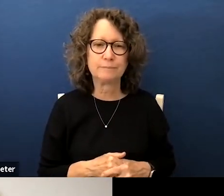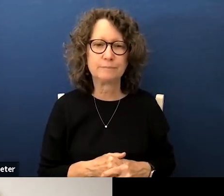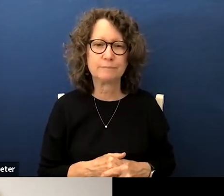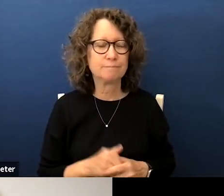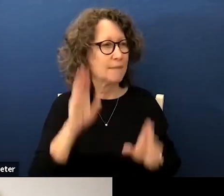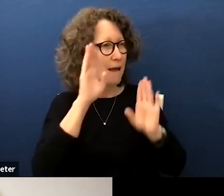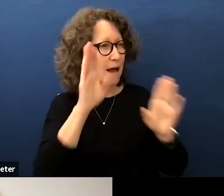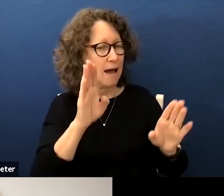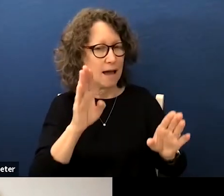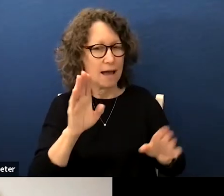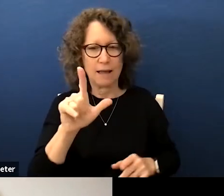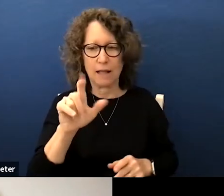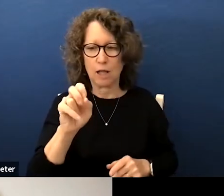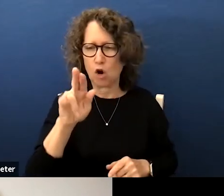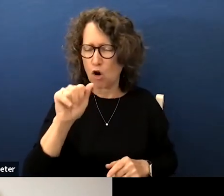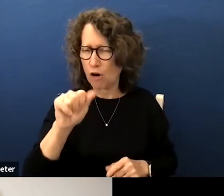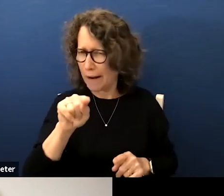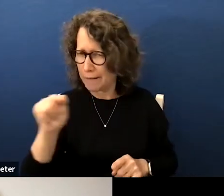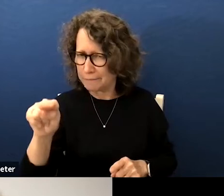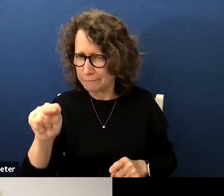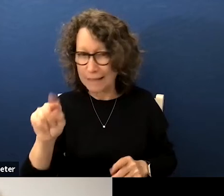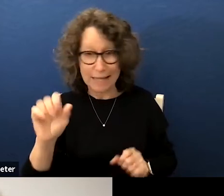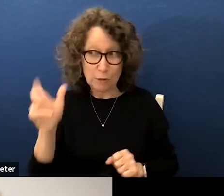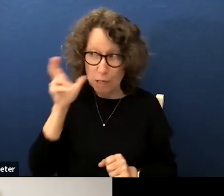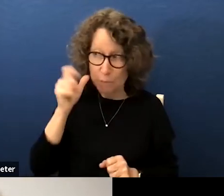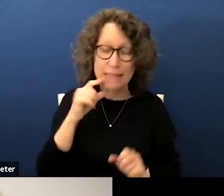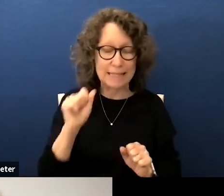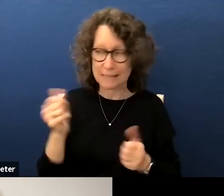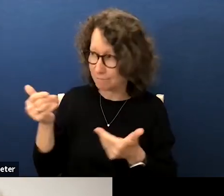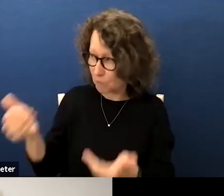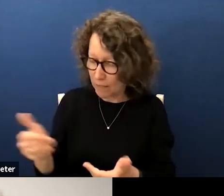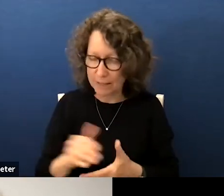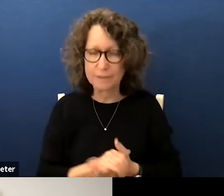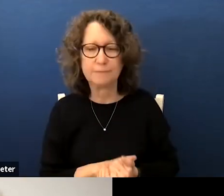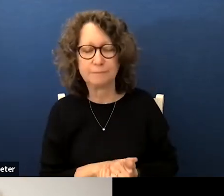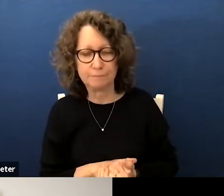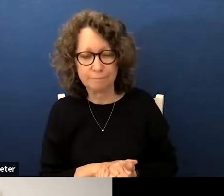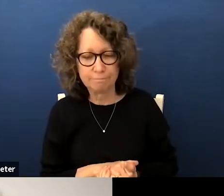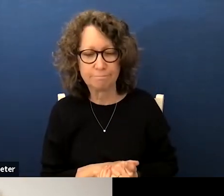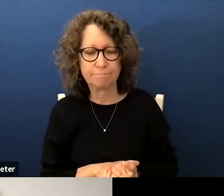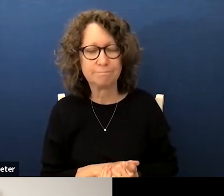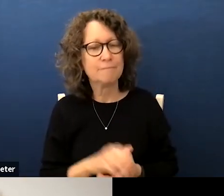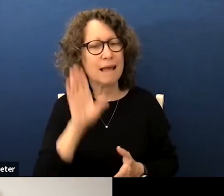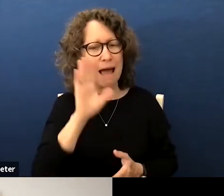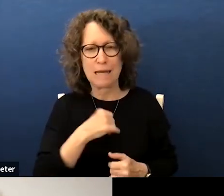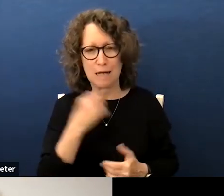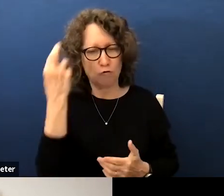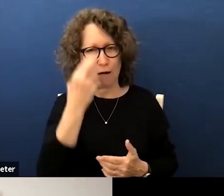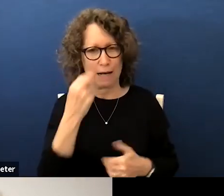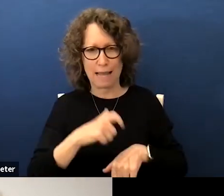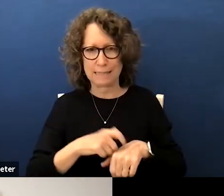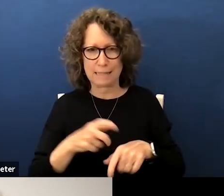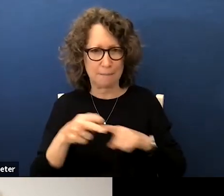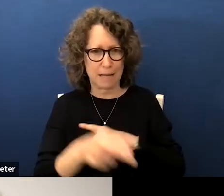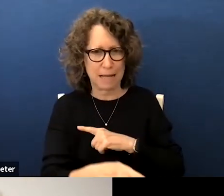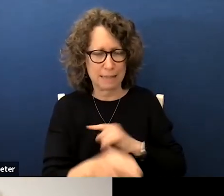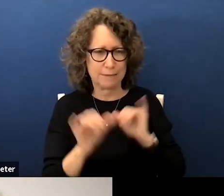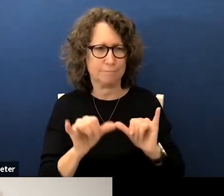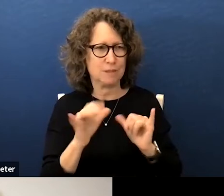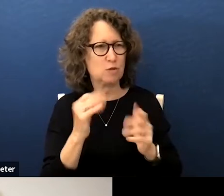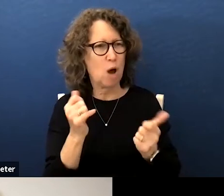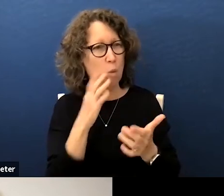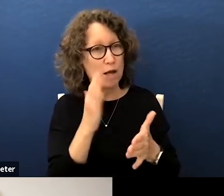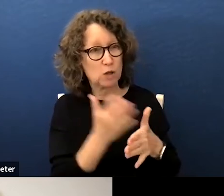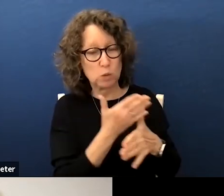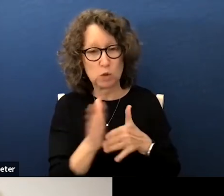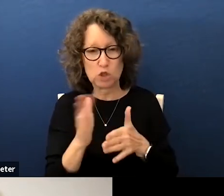hi uh lori creva can you hear me yes thank you go ahead i didn't realize time had been cut down so i just wanted to